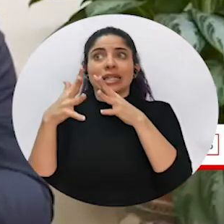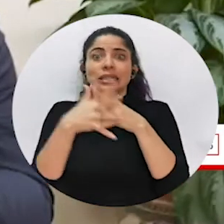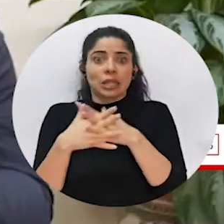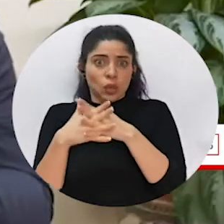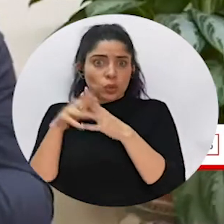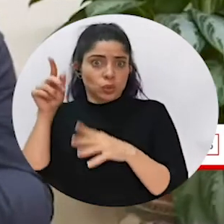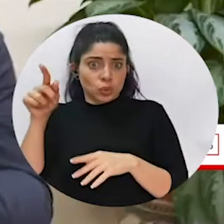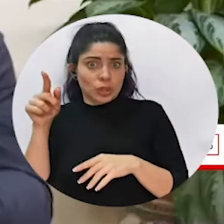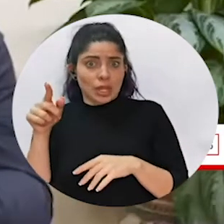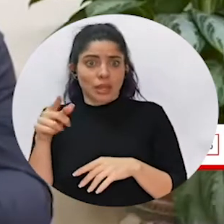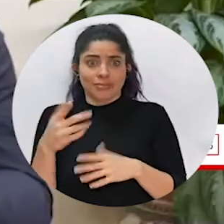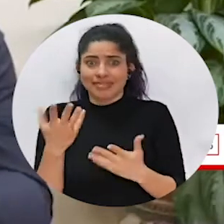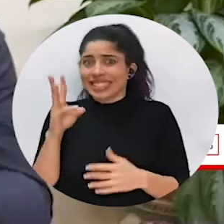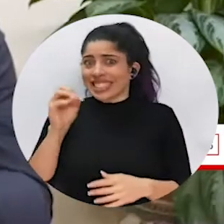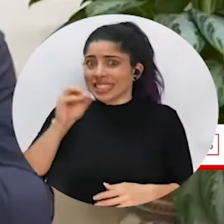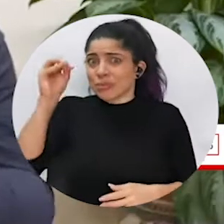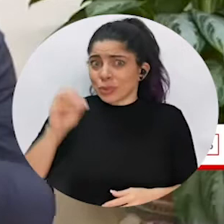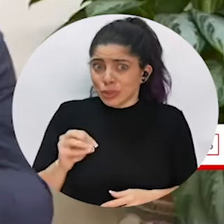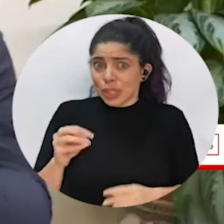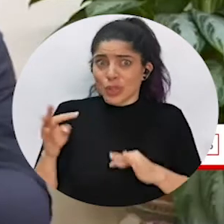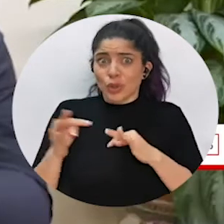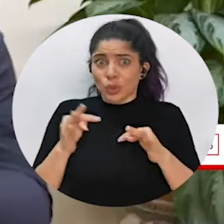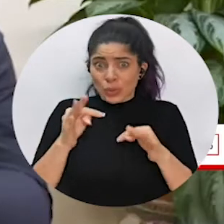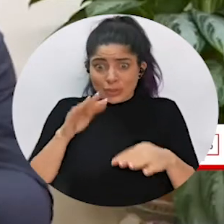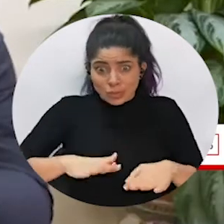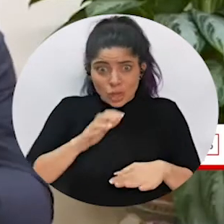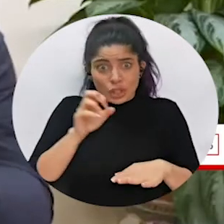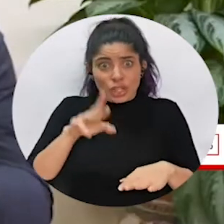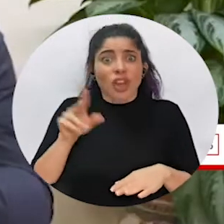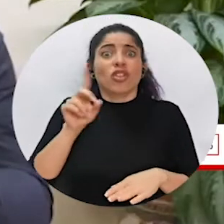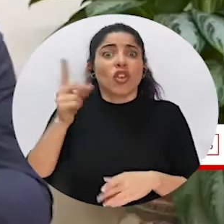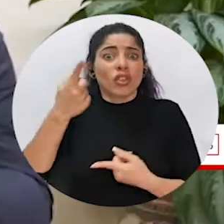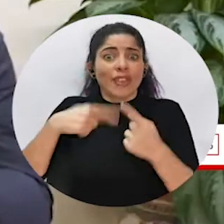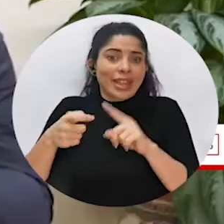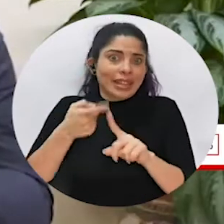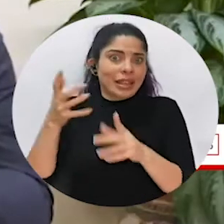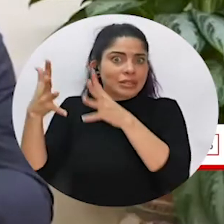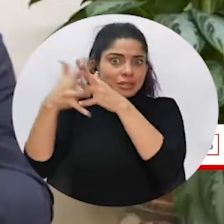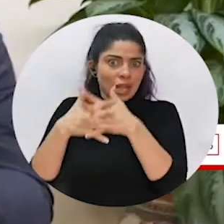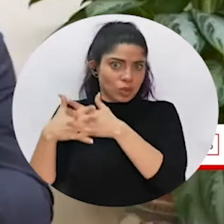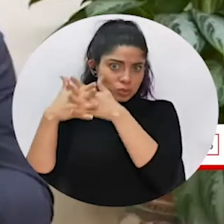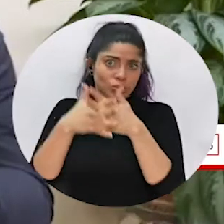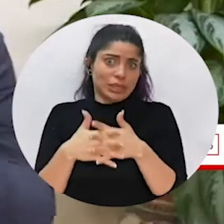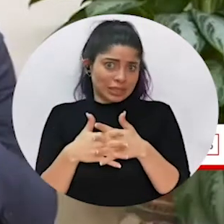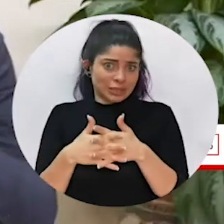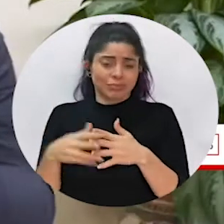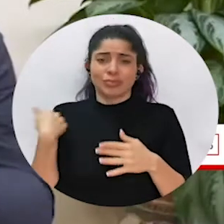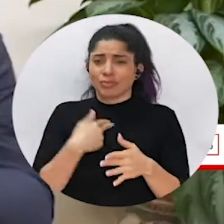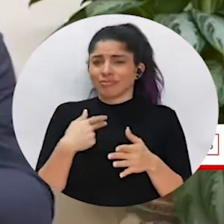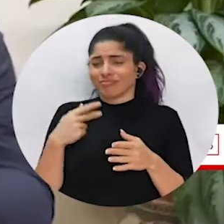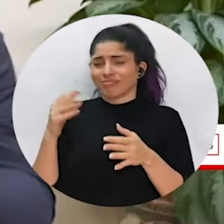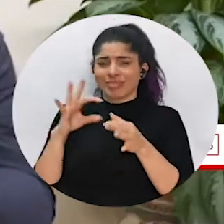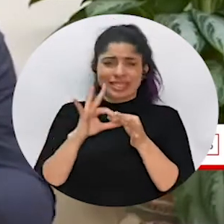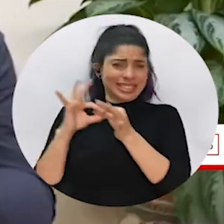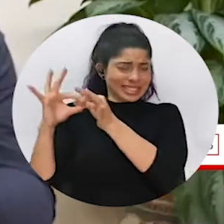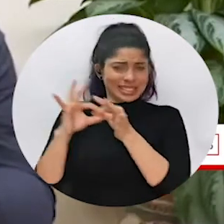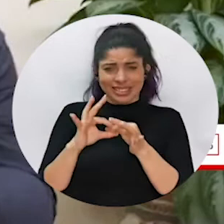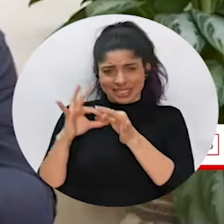the United States. Sixty percent of our tourism comes from the United States. We're a very